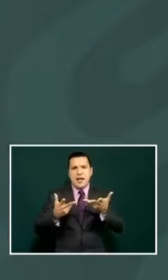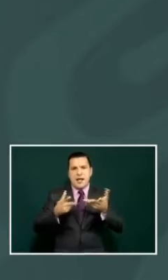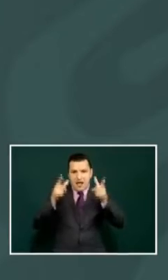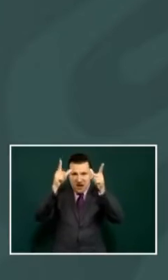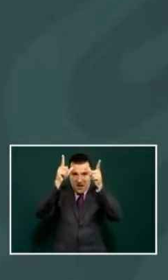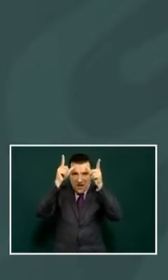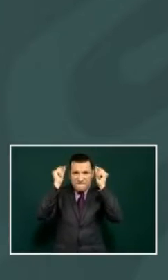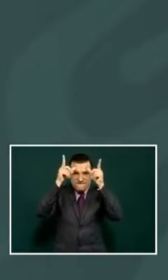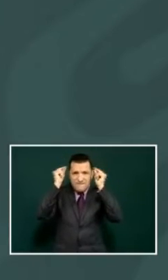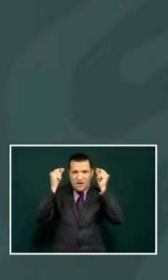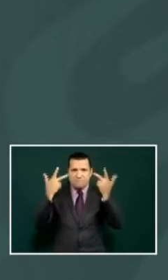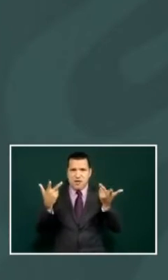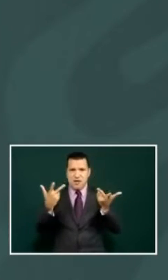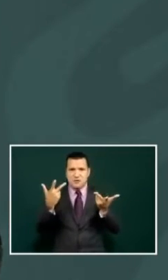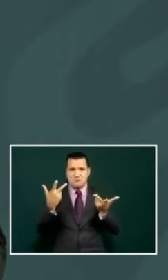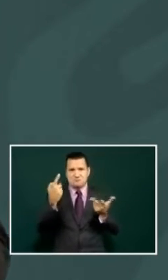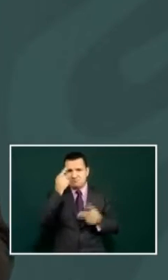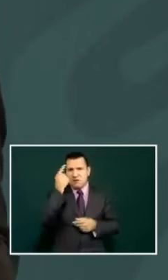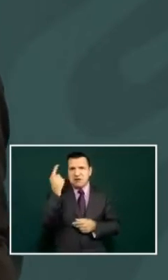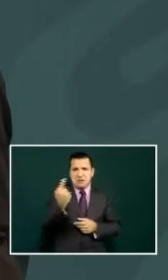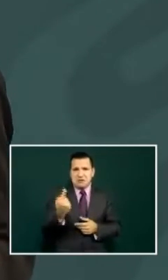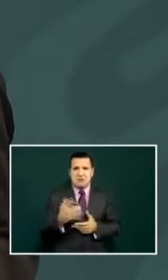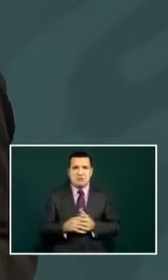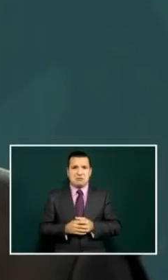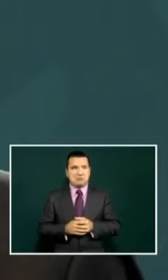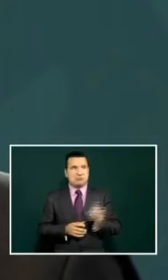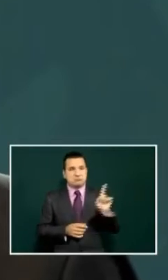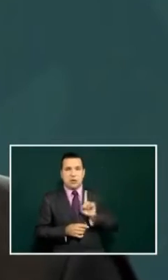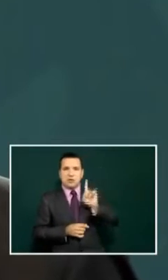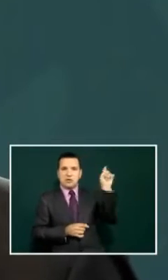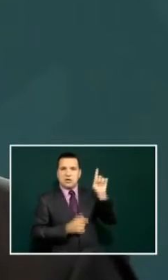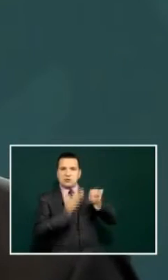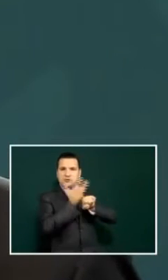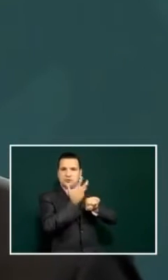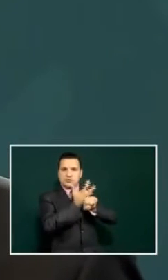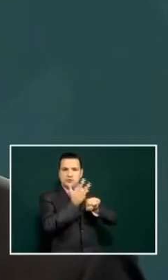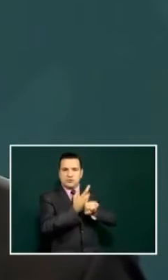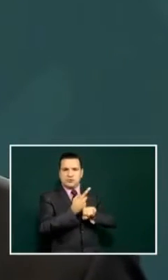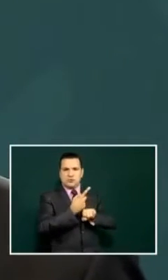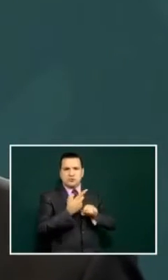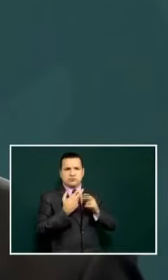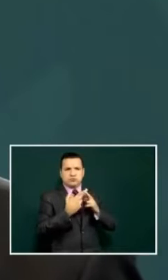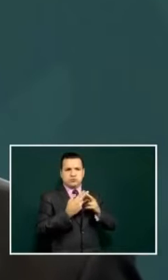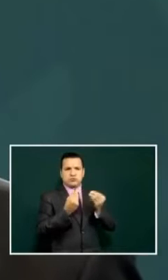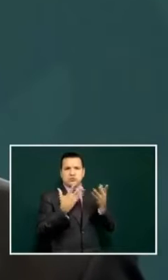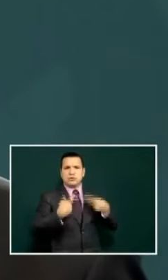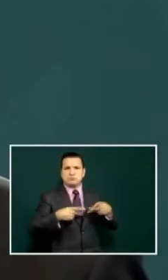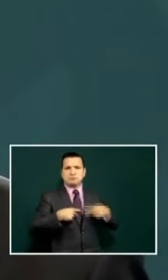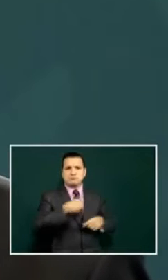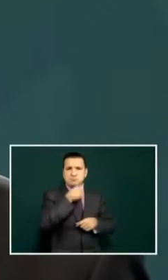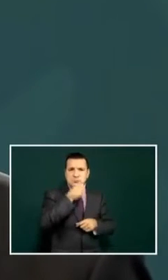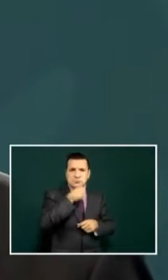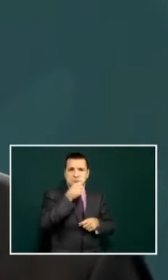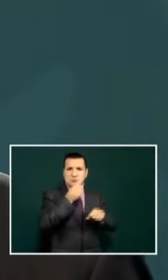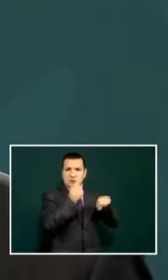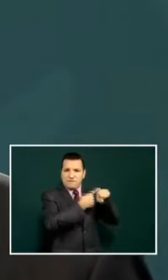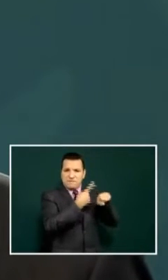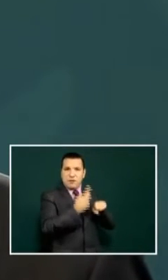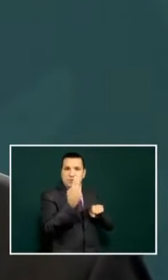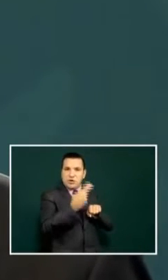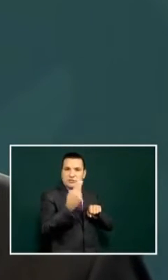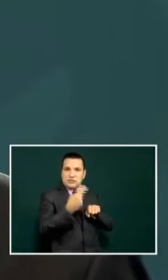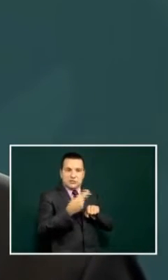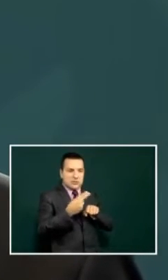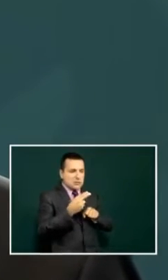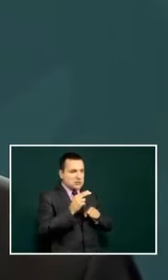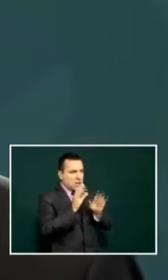nurses because in the US they're going to have lots of older population